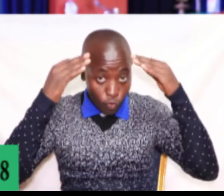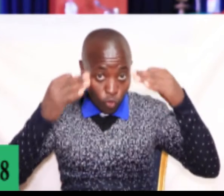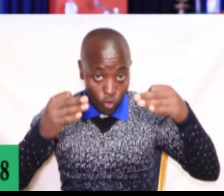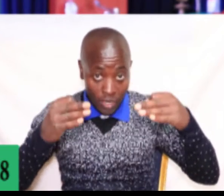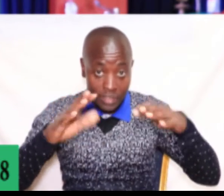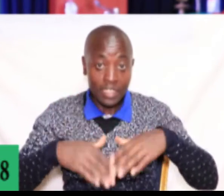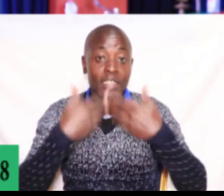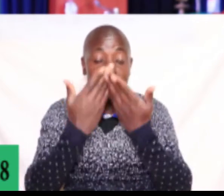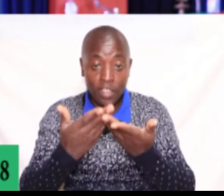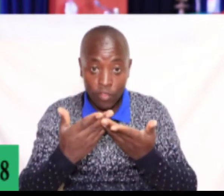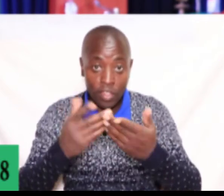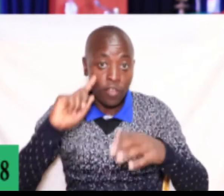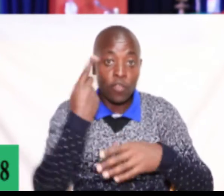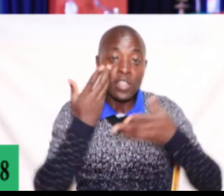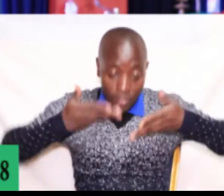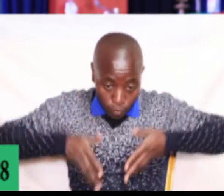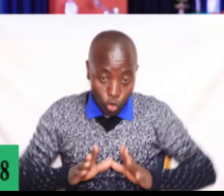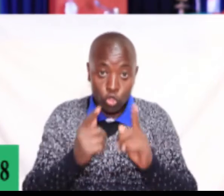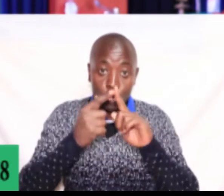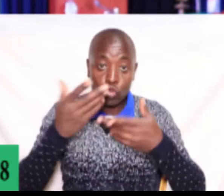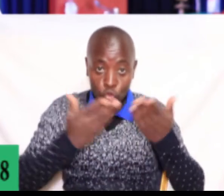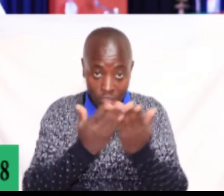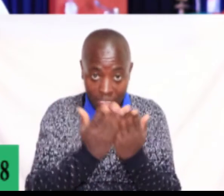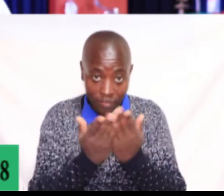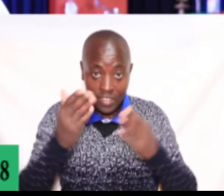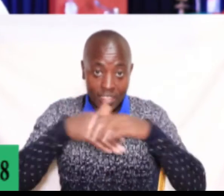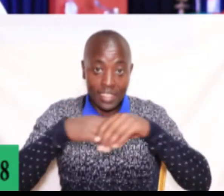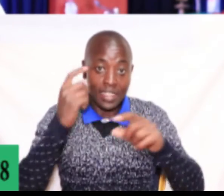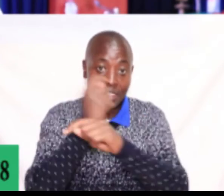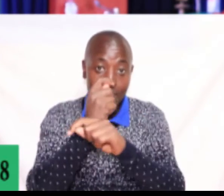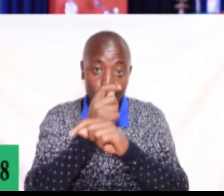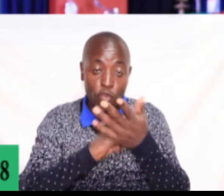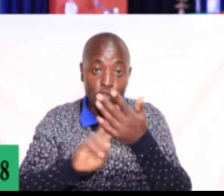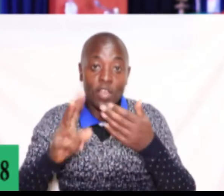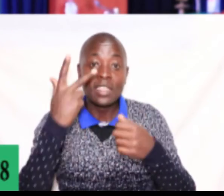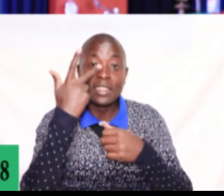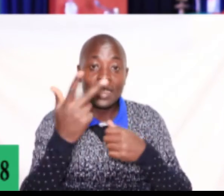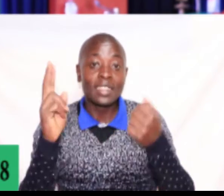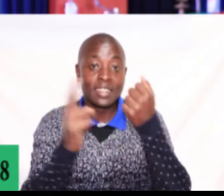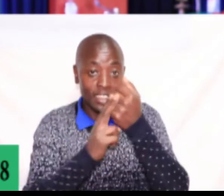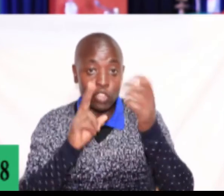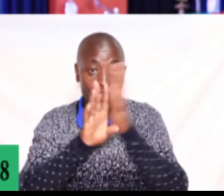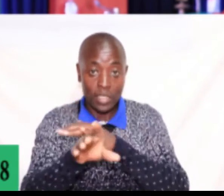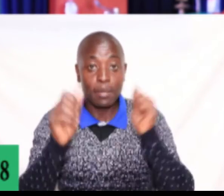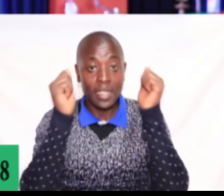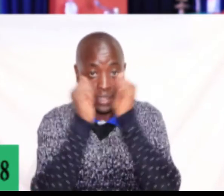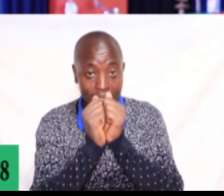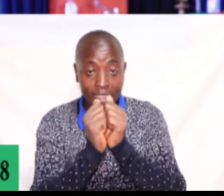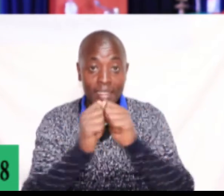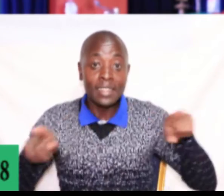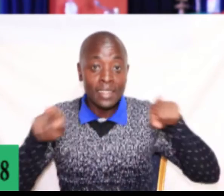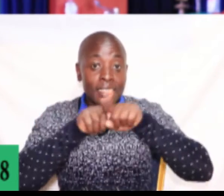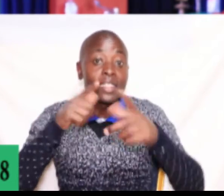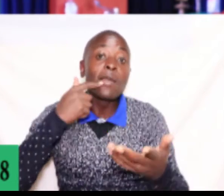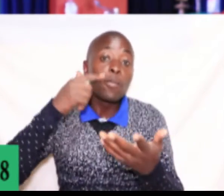firstborns to service, in the temple, verse 36 of chapter 10. They